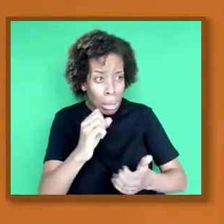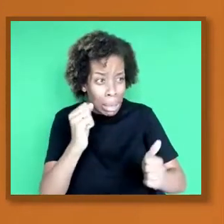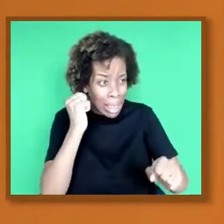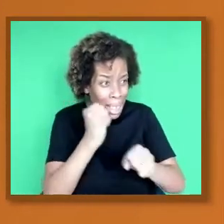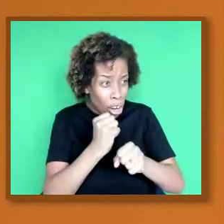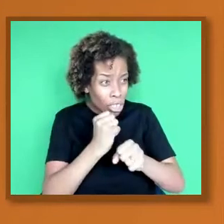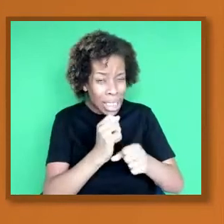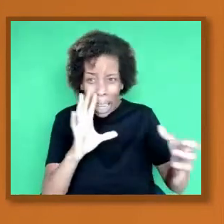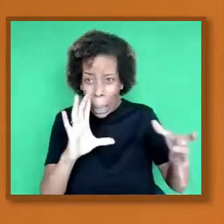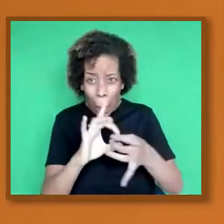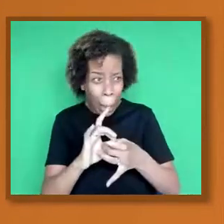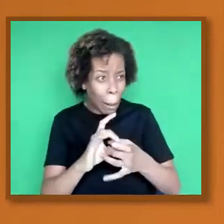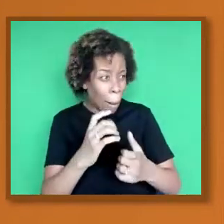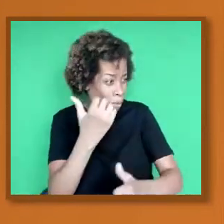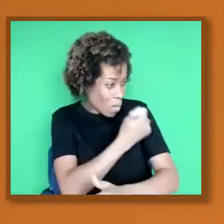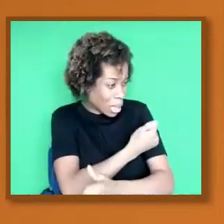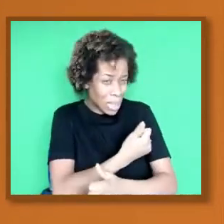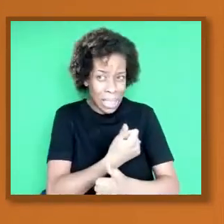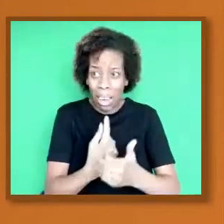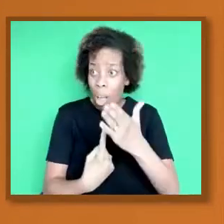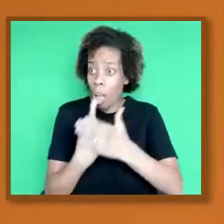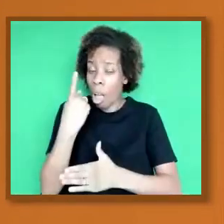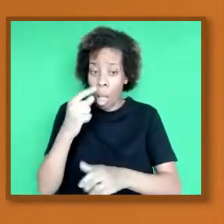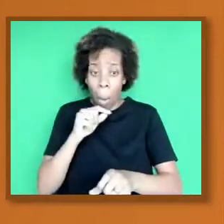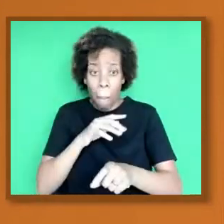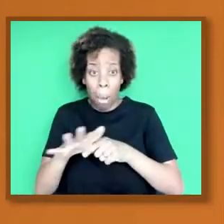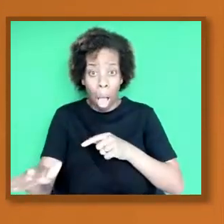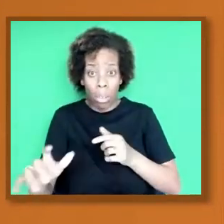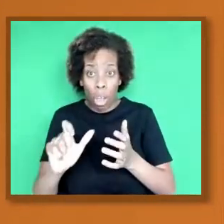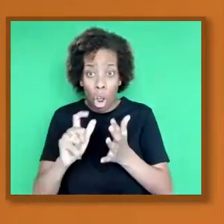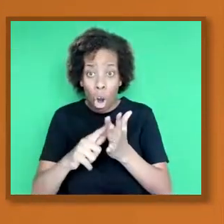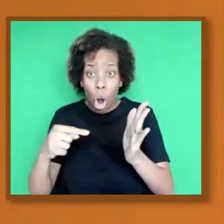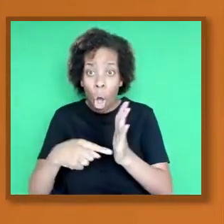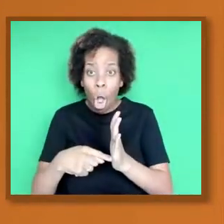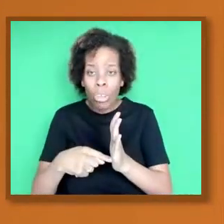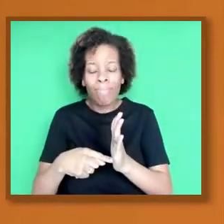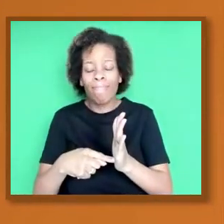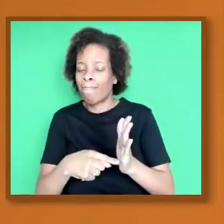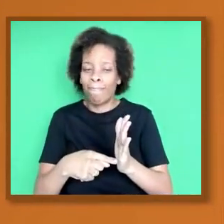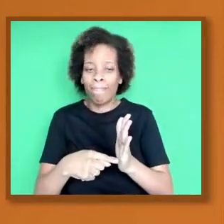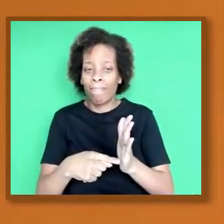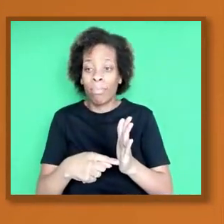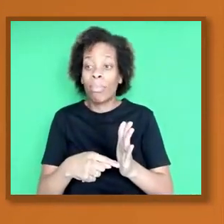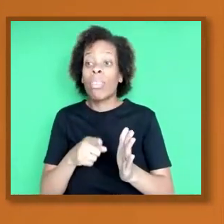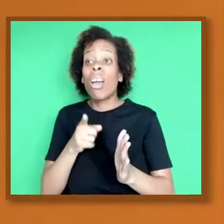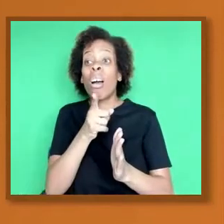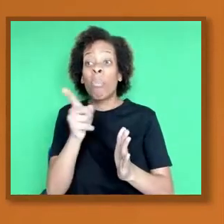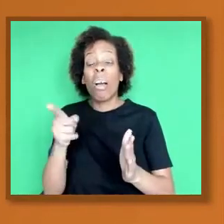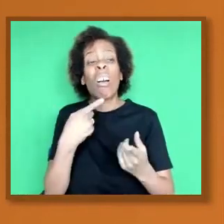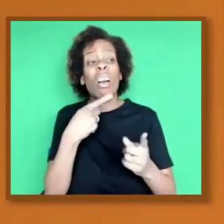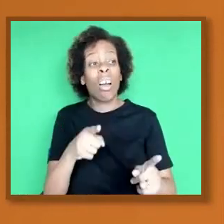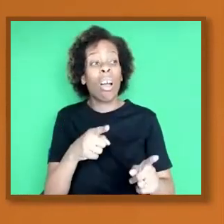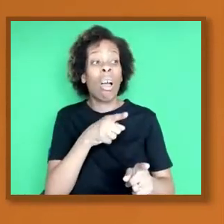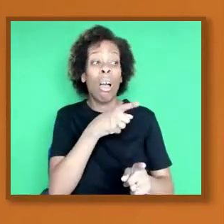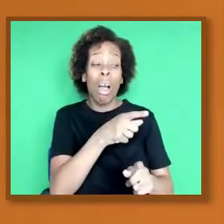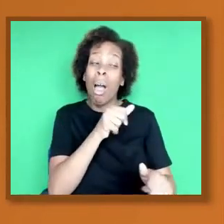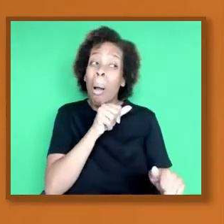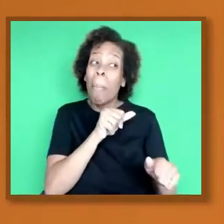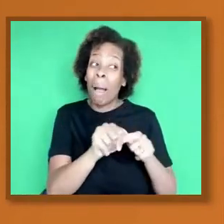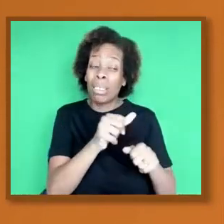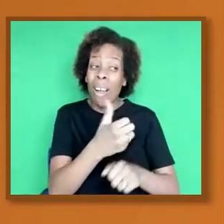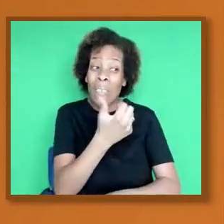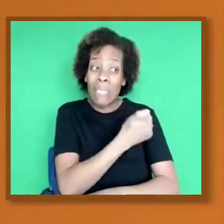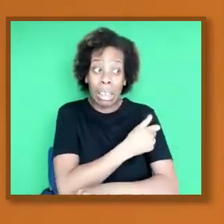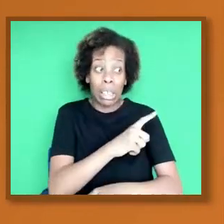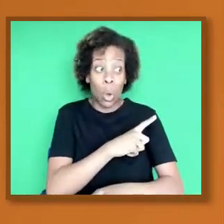to get the vaccine because the benefits outweigh the risk. So people, and they've been told